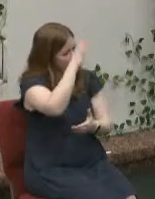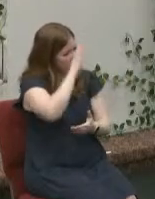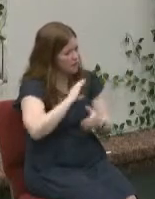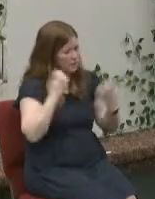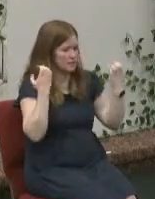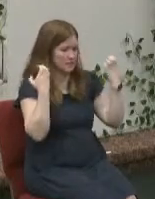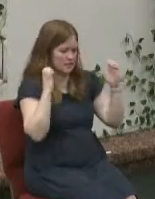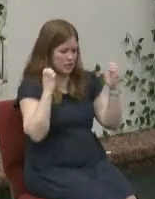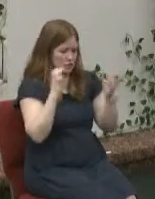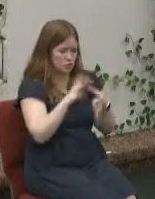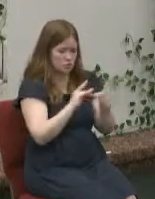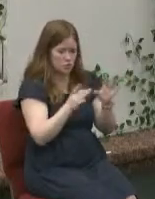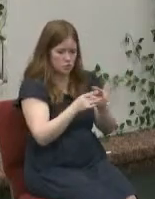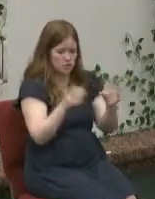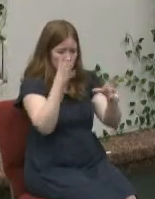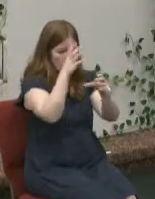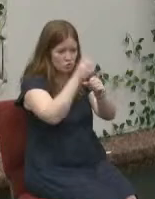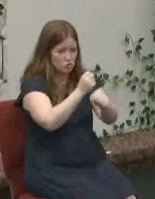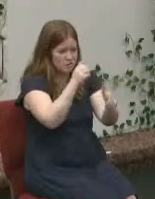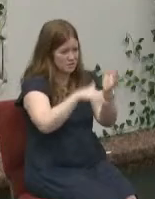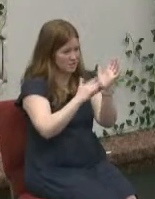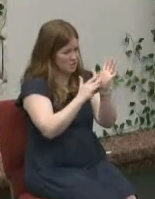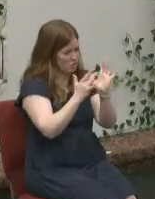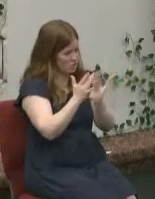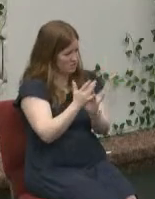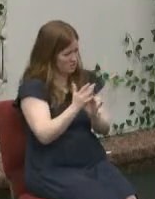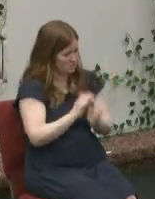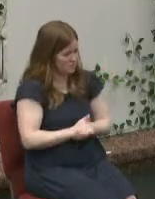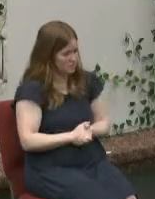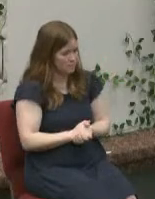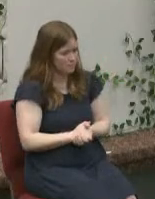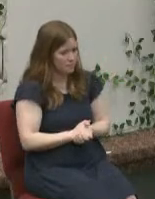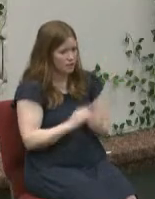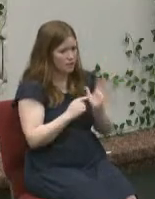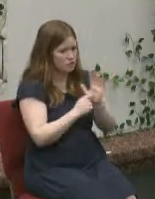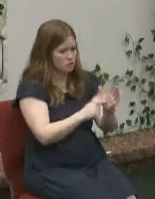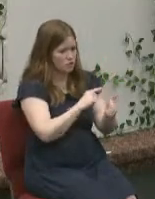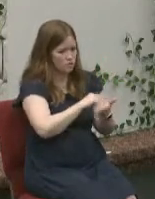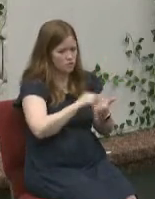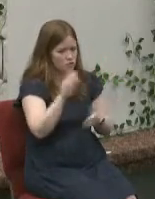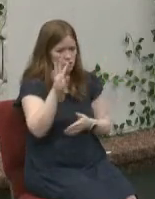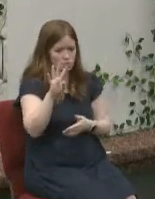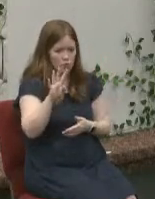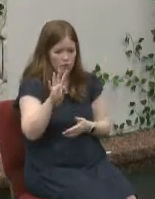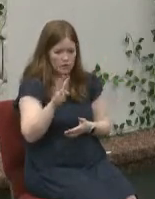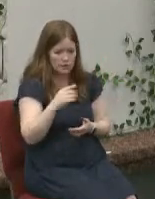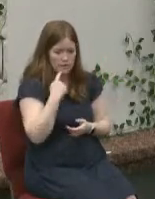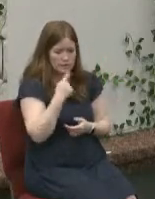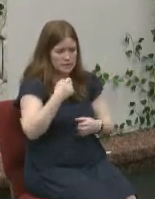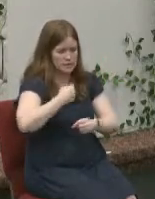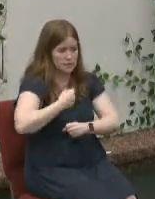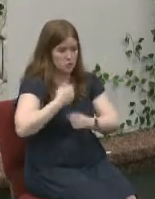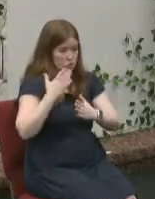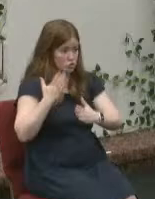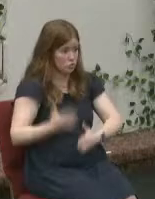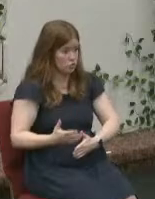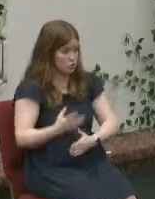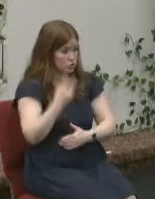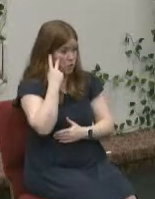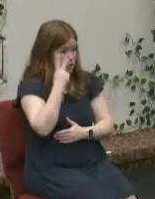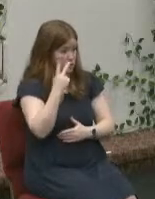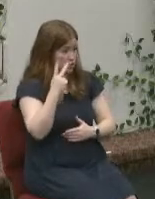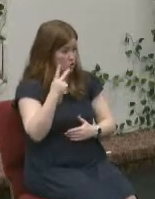and put your faith and trust in christ case in point in verse four it says the guards when they saw the angel